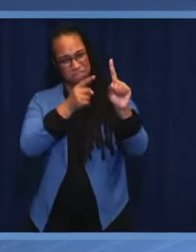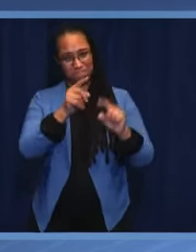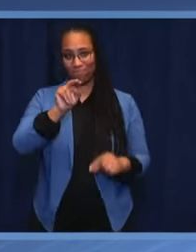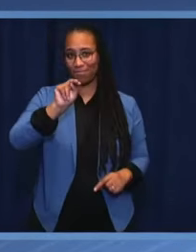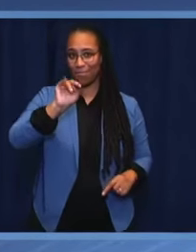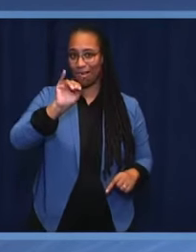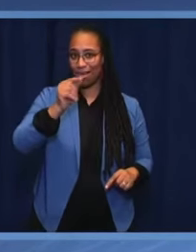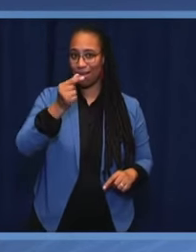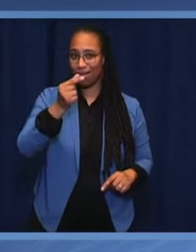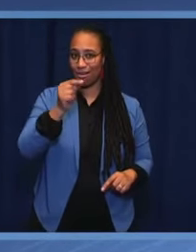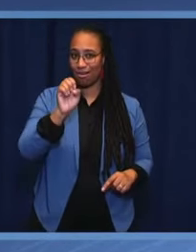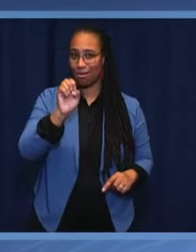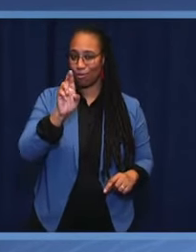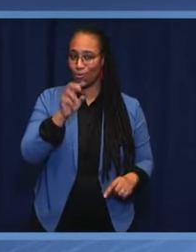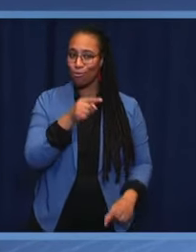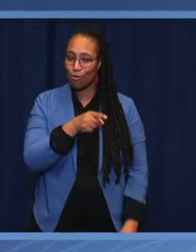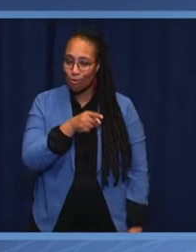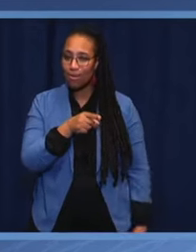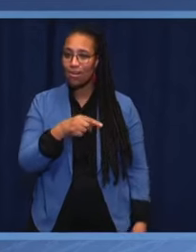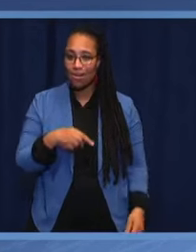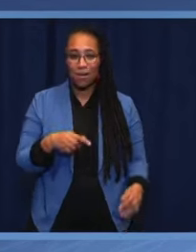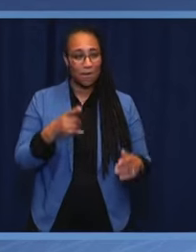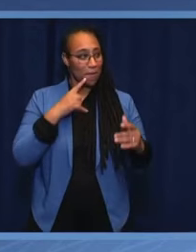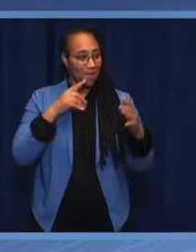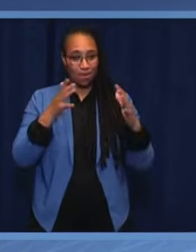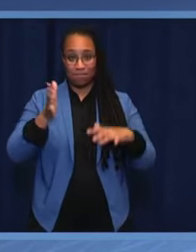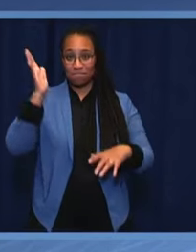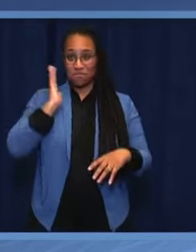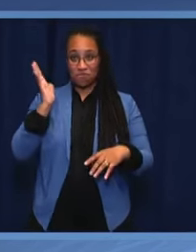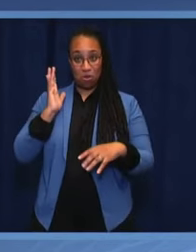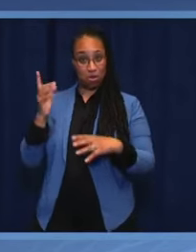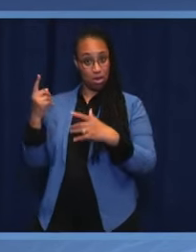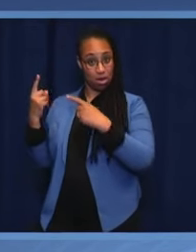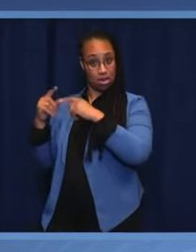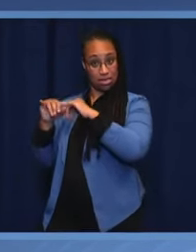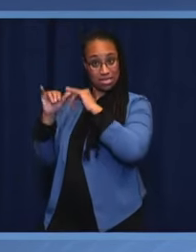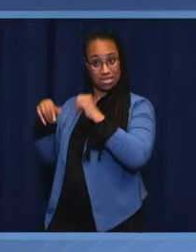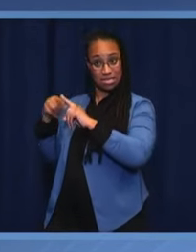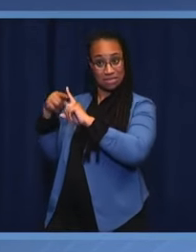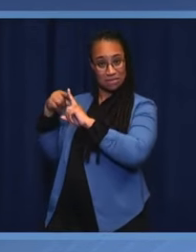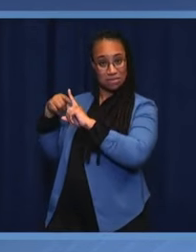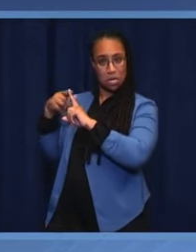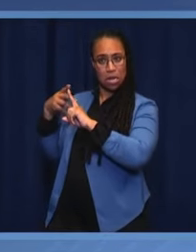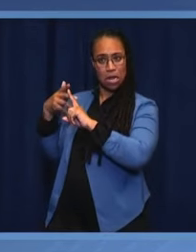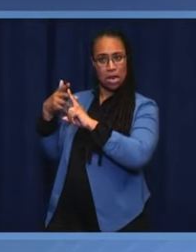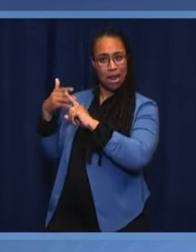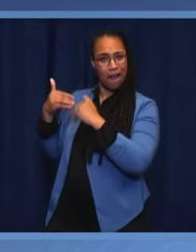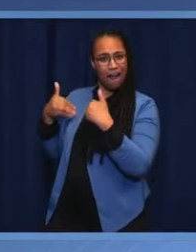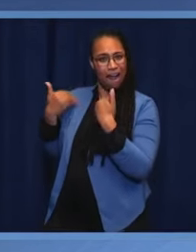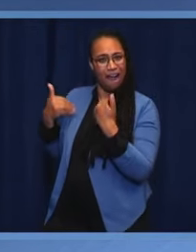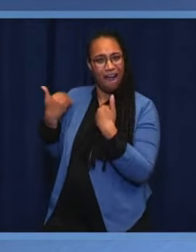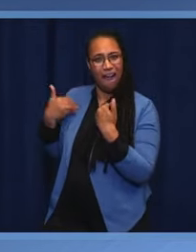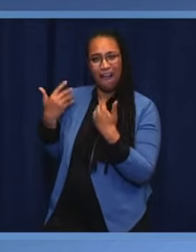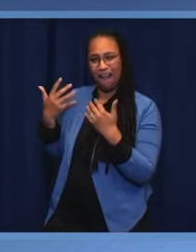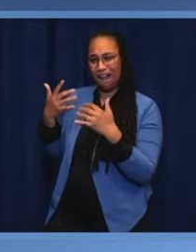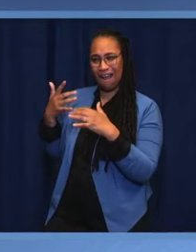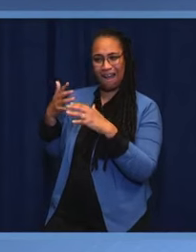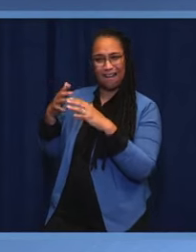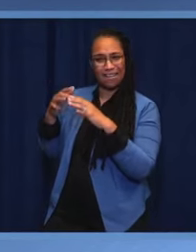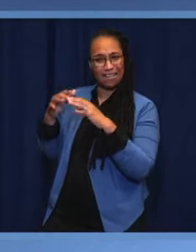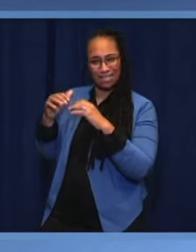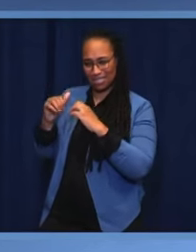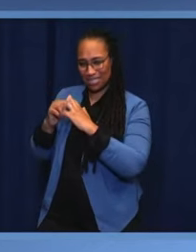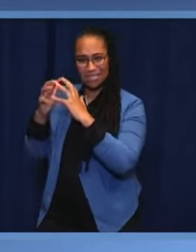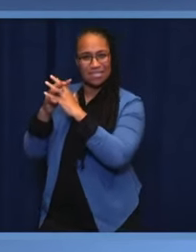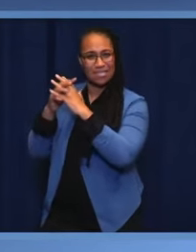formally imposed democracy. Our young democracy has just succeeded in 2021 in achieving the